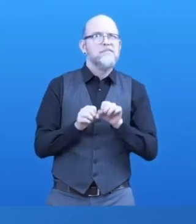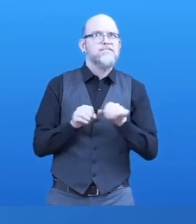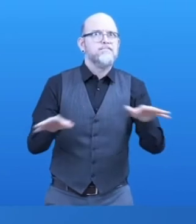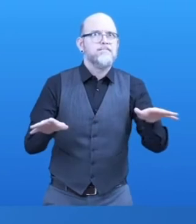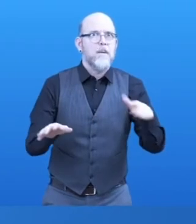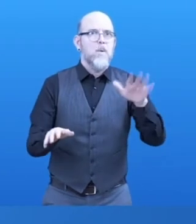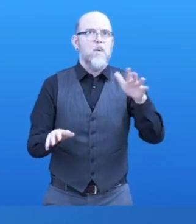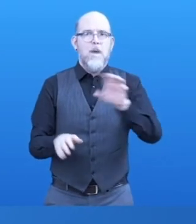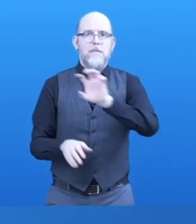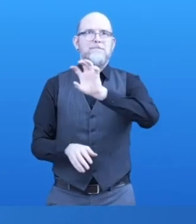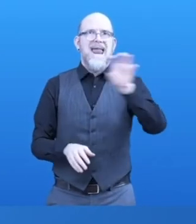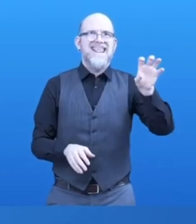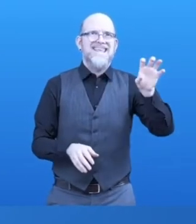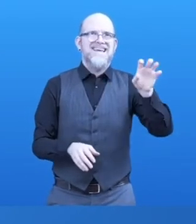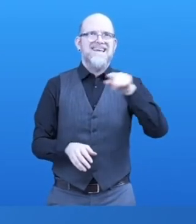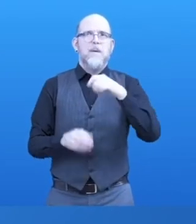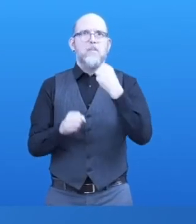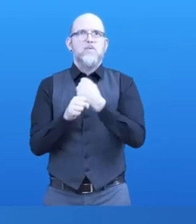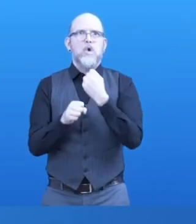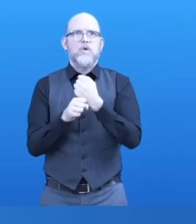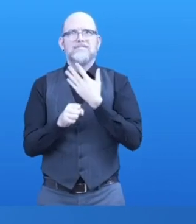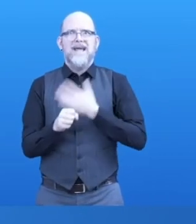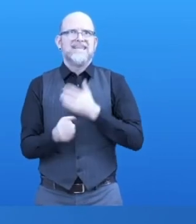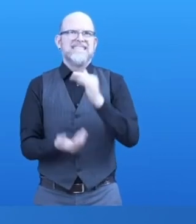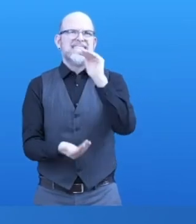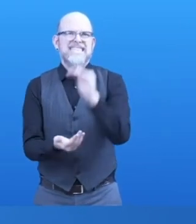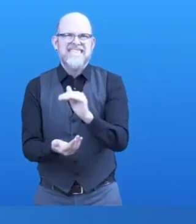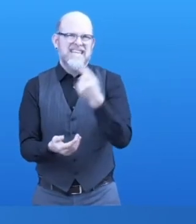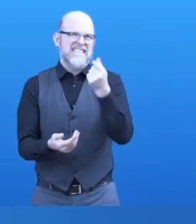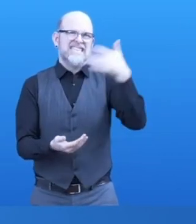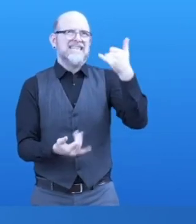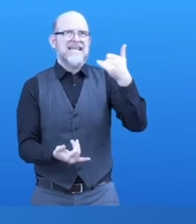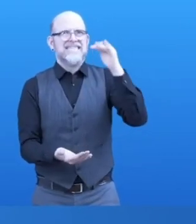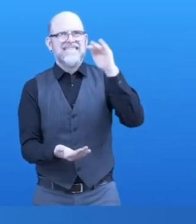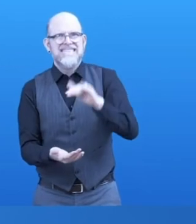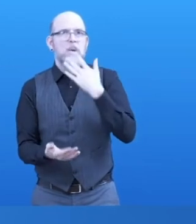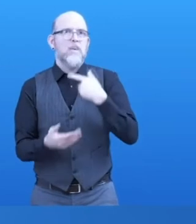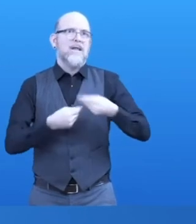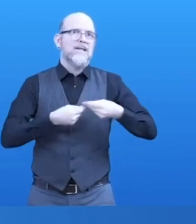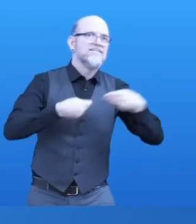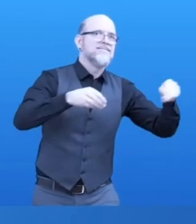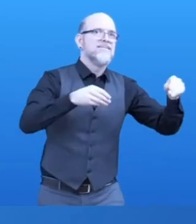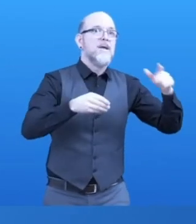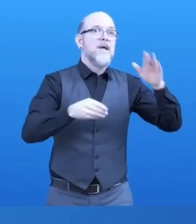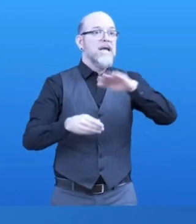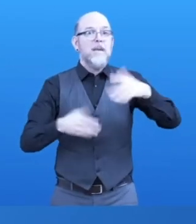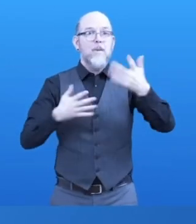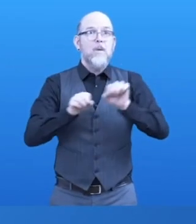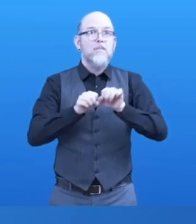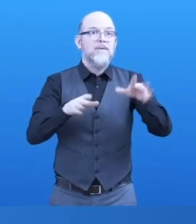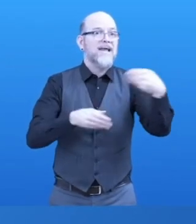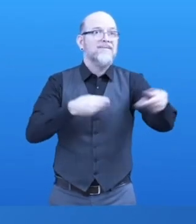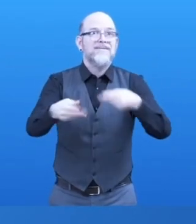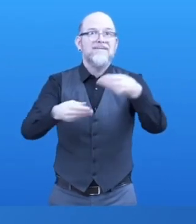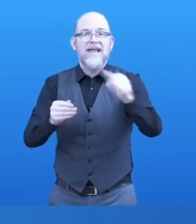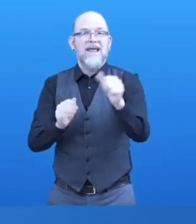apps, to reach and educate as many young students as possible. To keep improving educational opportunities and access for young students